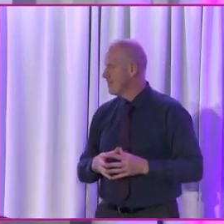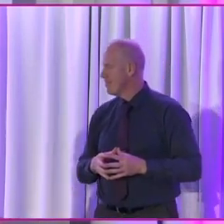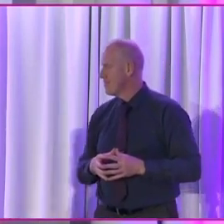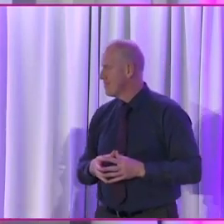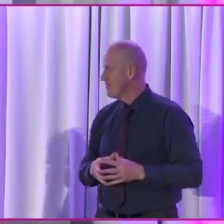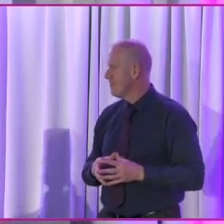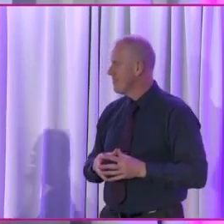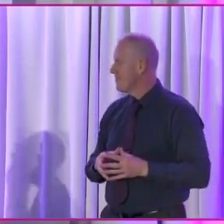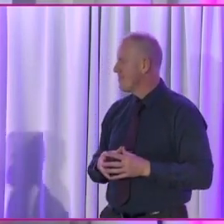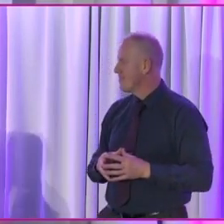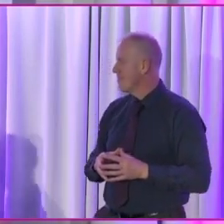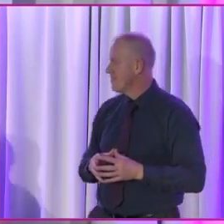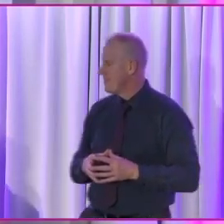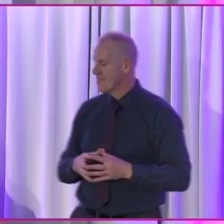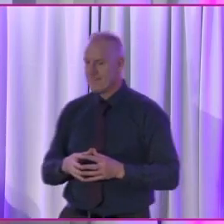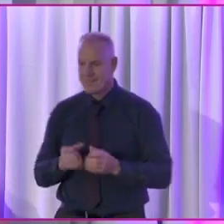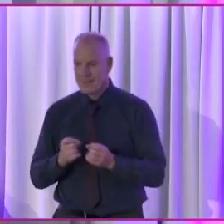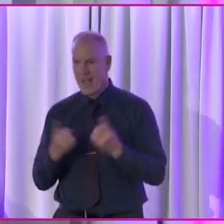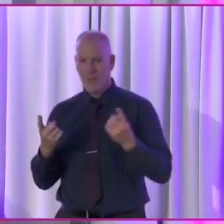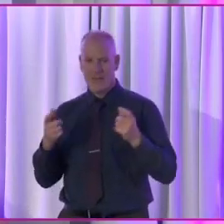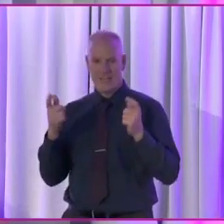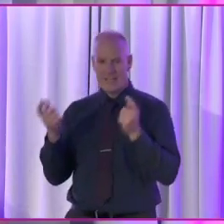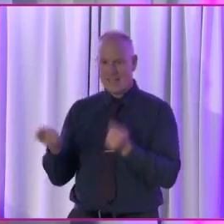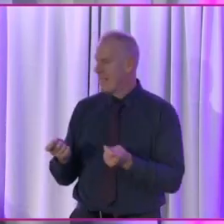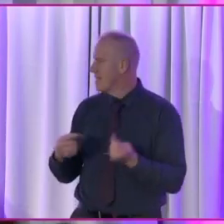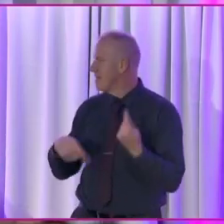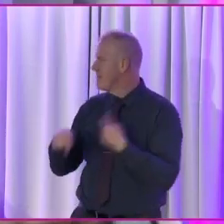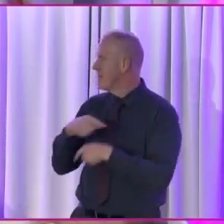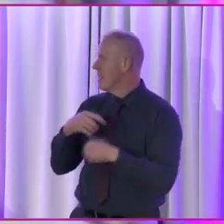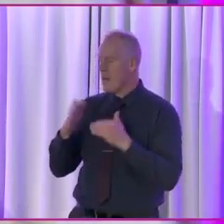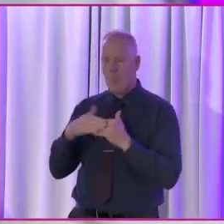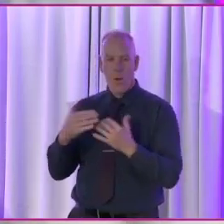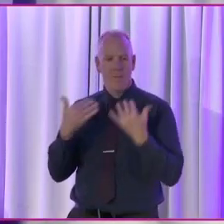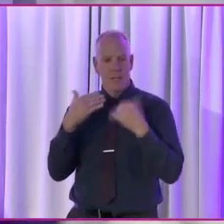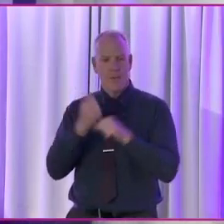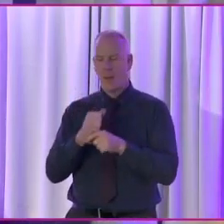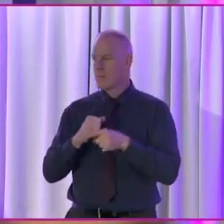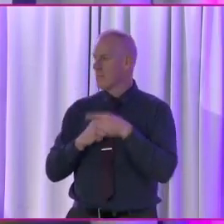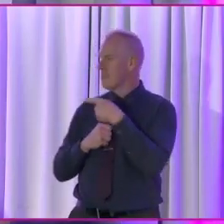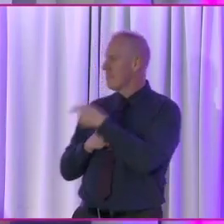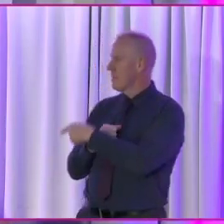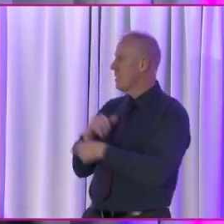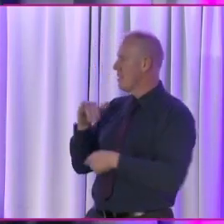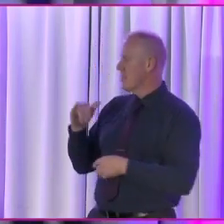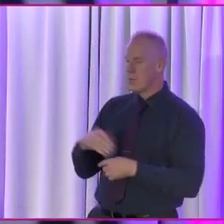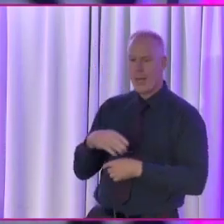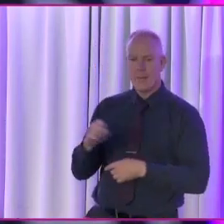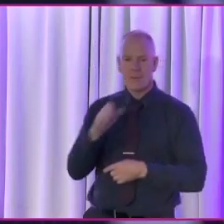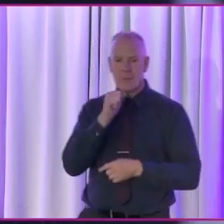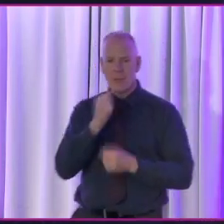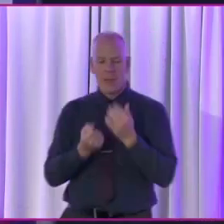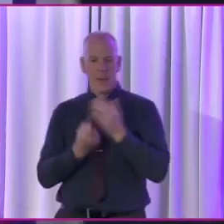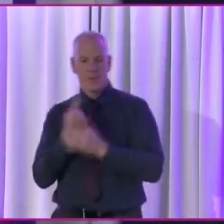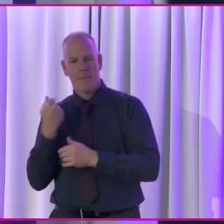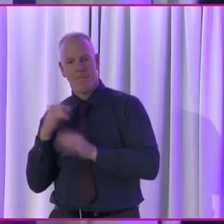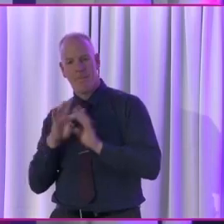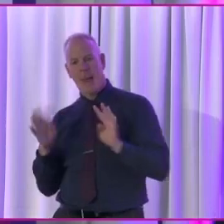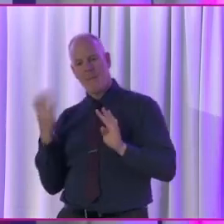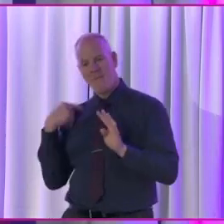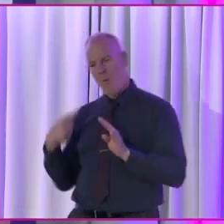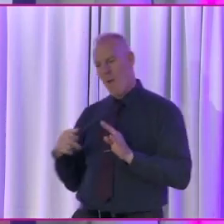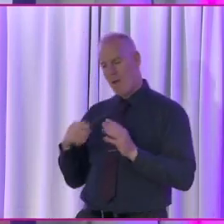So just while everybody's taking their seats I'll give a little bit more information about James because we didn't have the opportunity when he was a panellist.